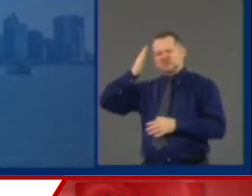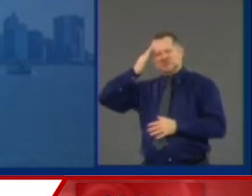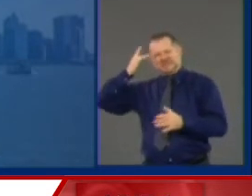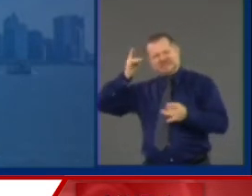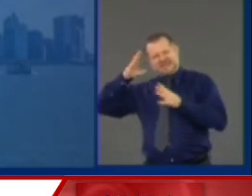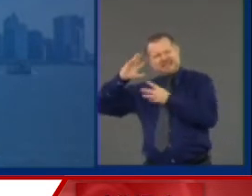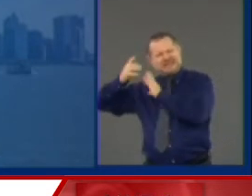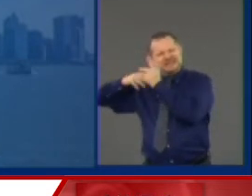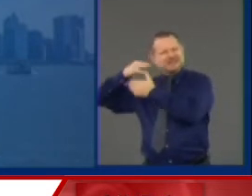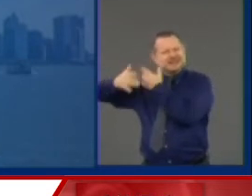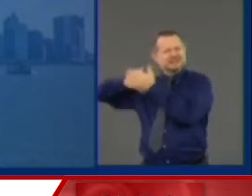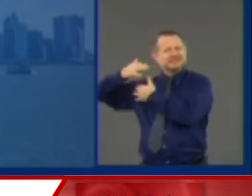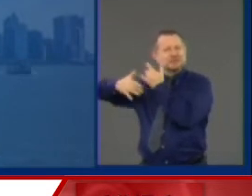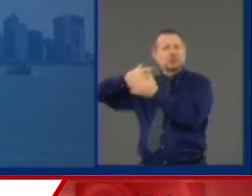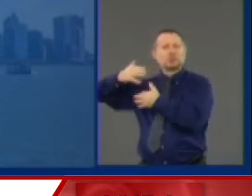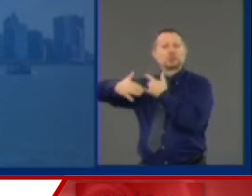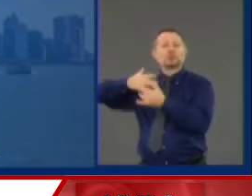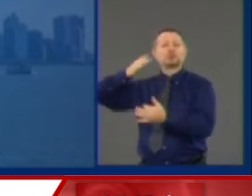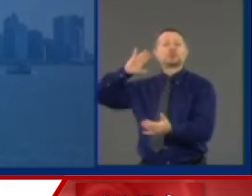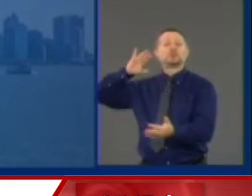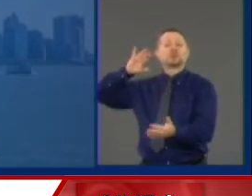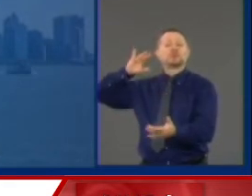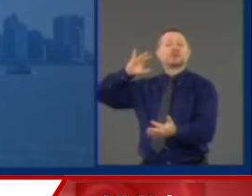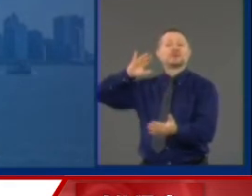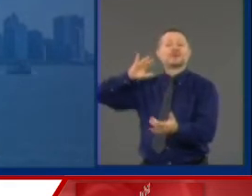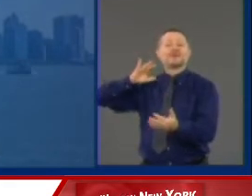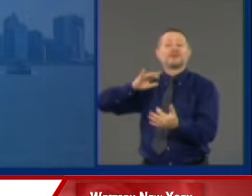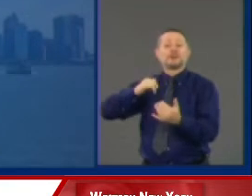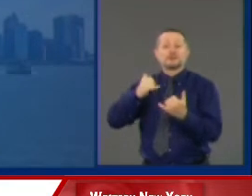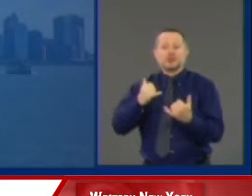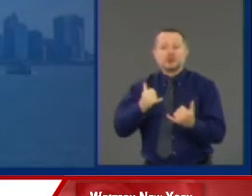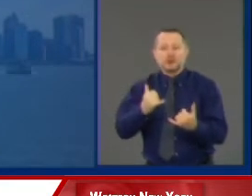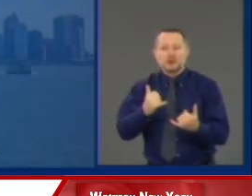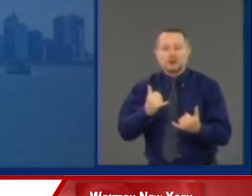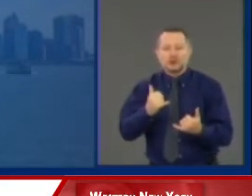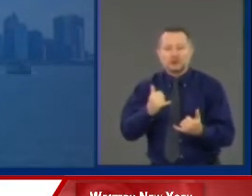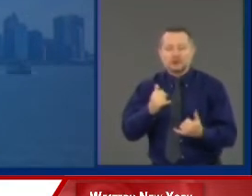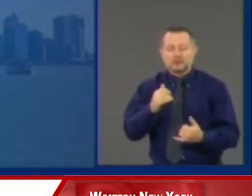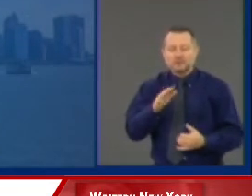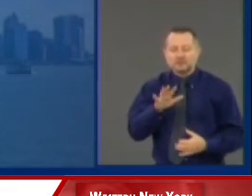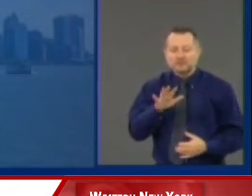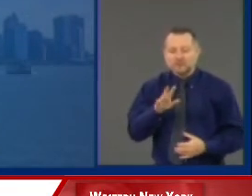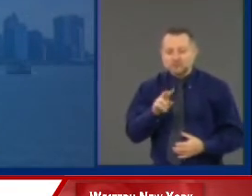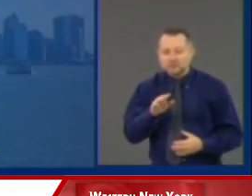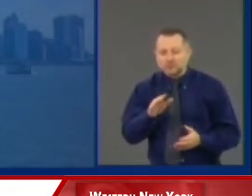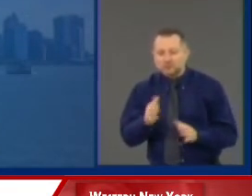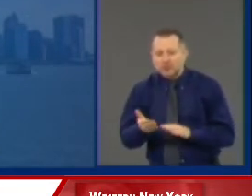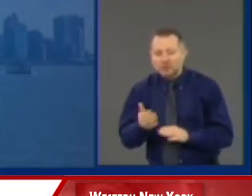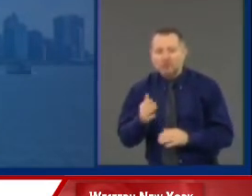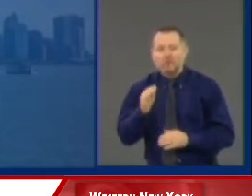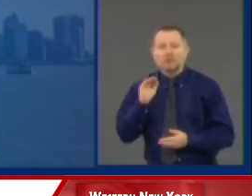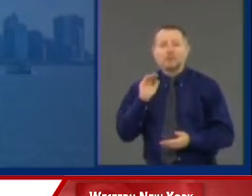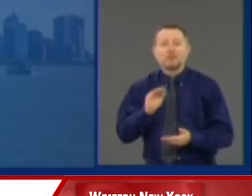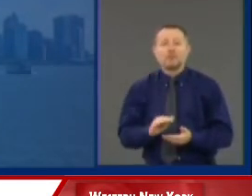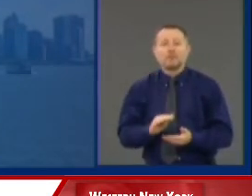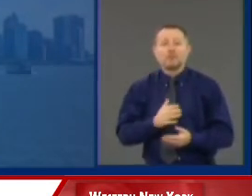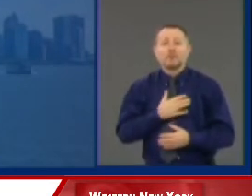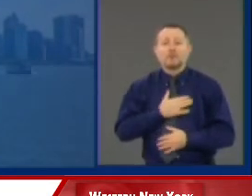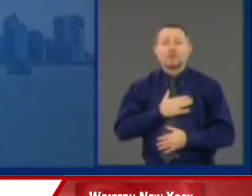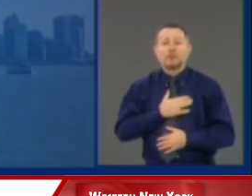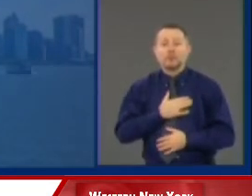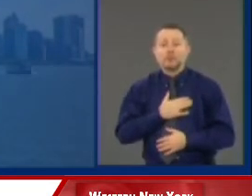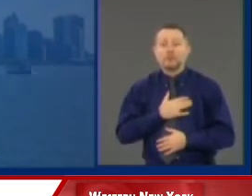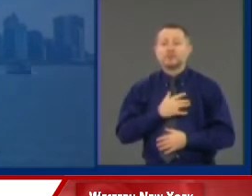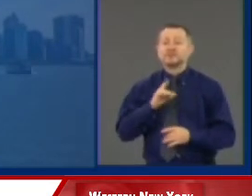54 deaths in 50 days. We went from the worst situation to reopening in 93